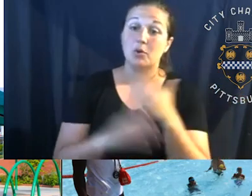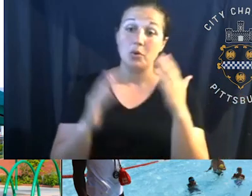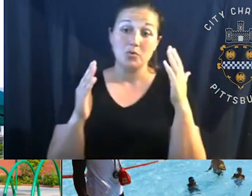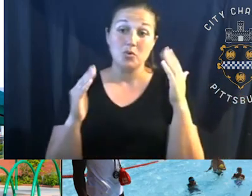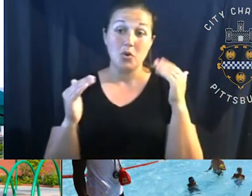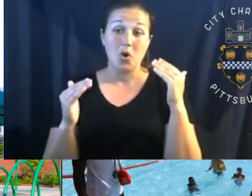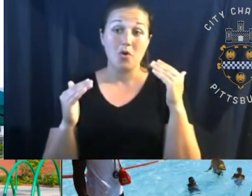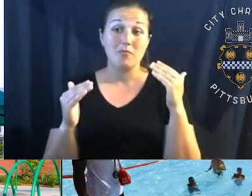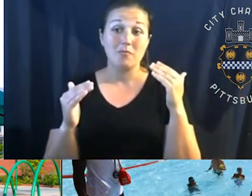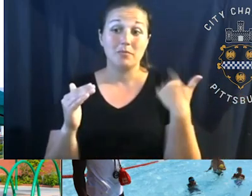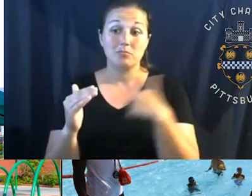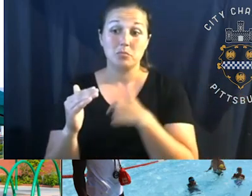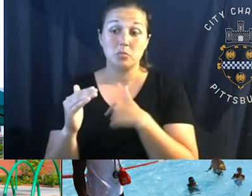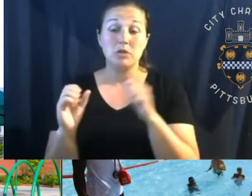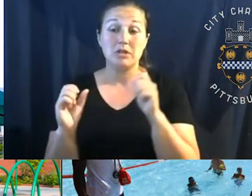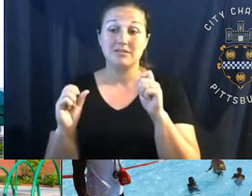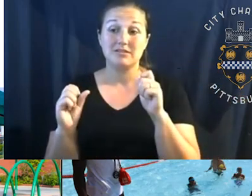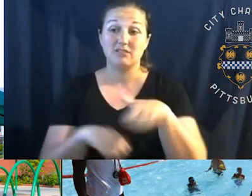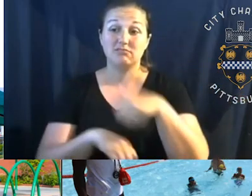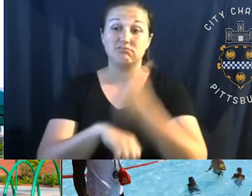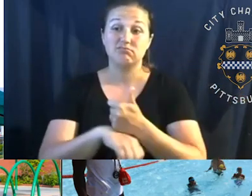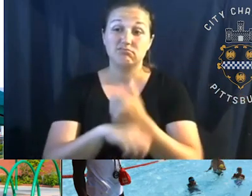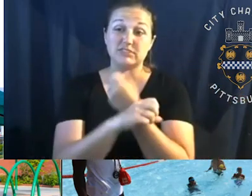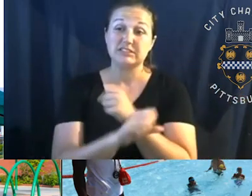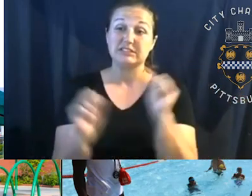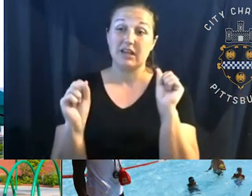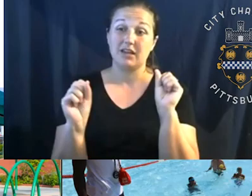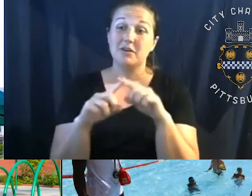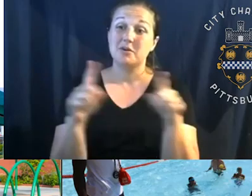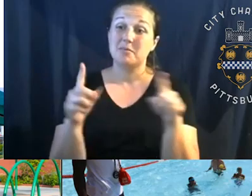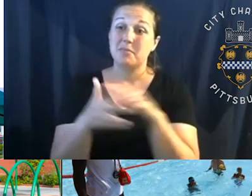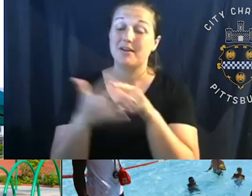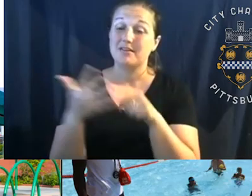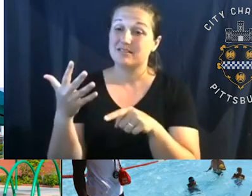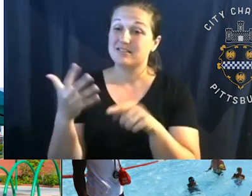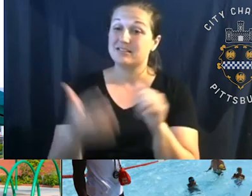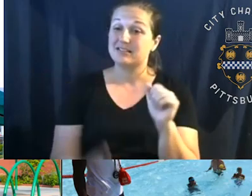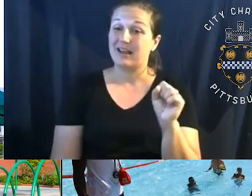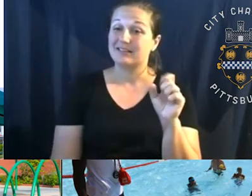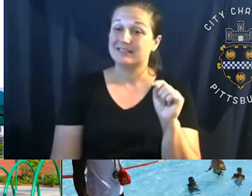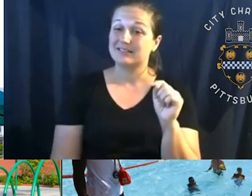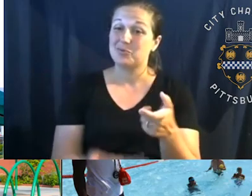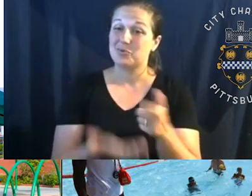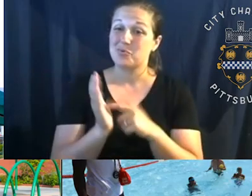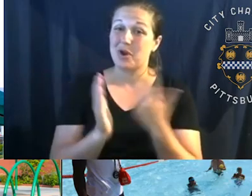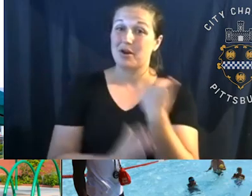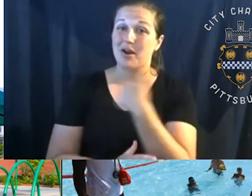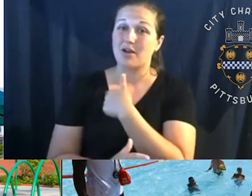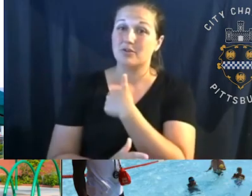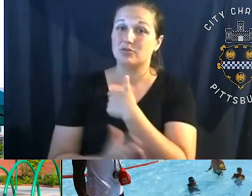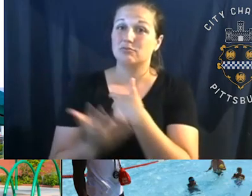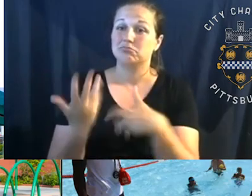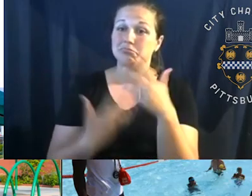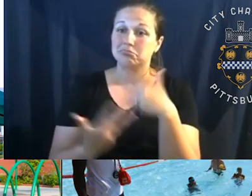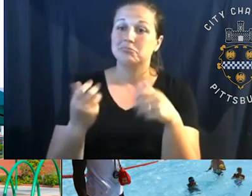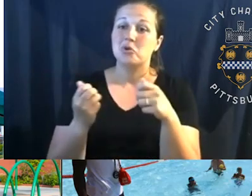safely. We're going to do our best, but these assets in particular, again, require us to interface with, uh, the